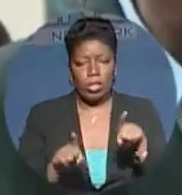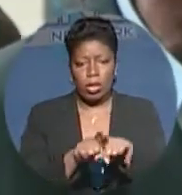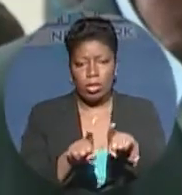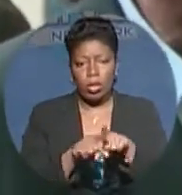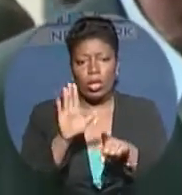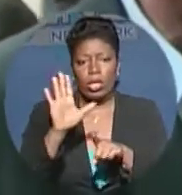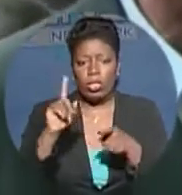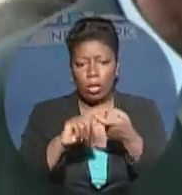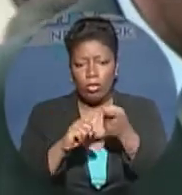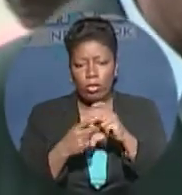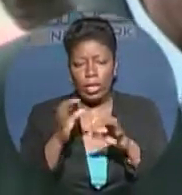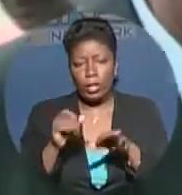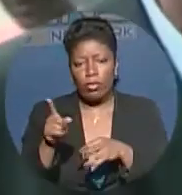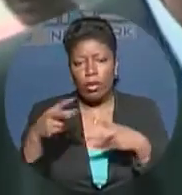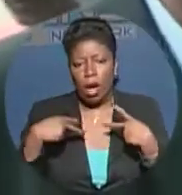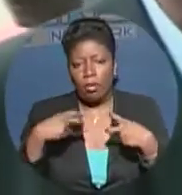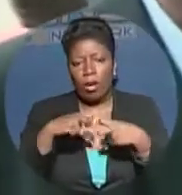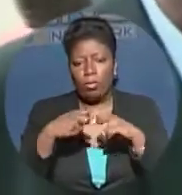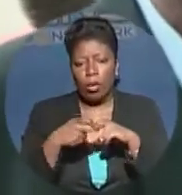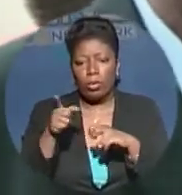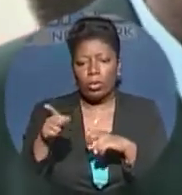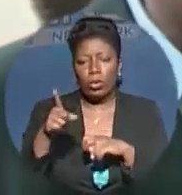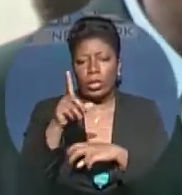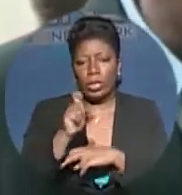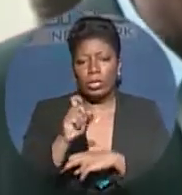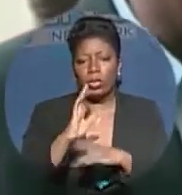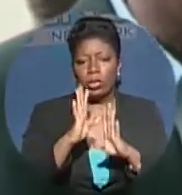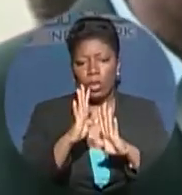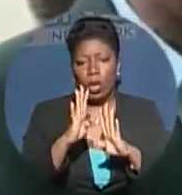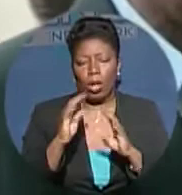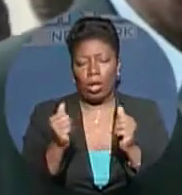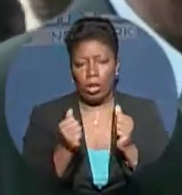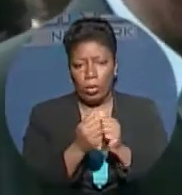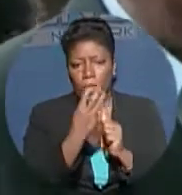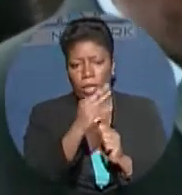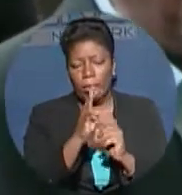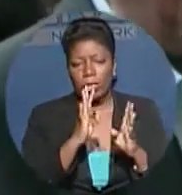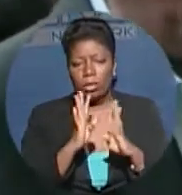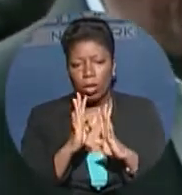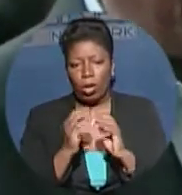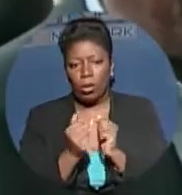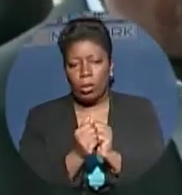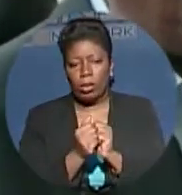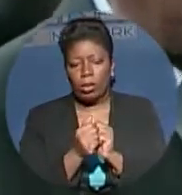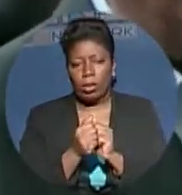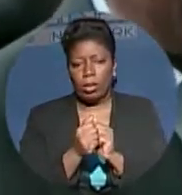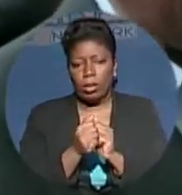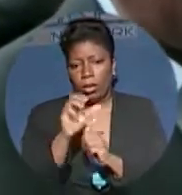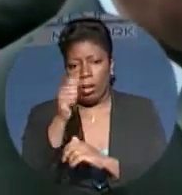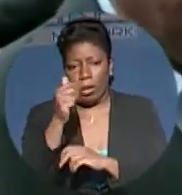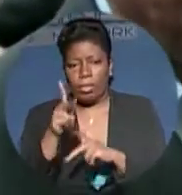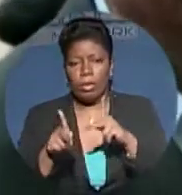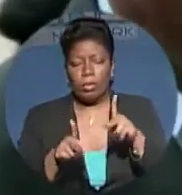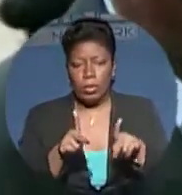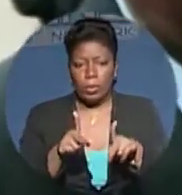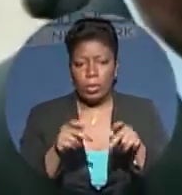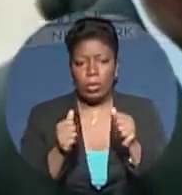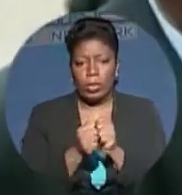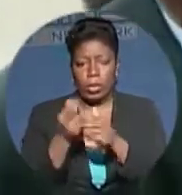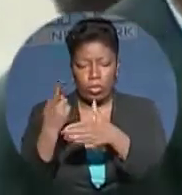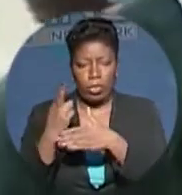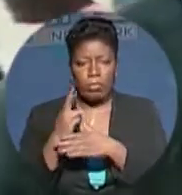If you've got a problem, you need to talk about it, and you need to speak about it to other people with respect.